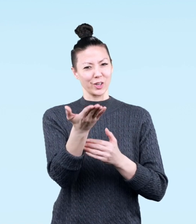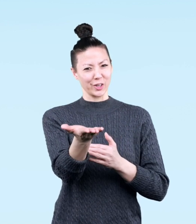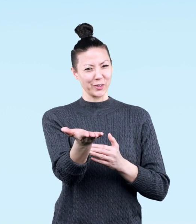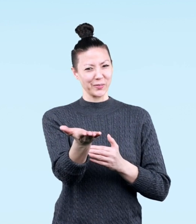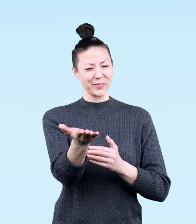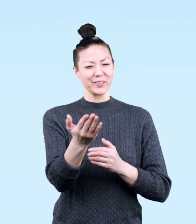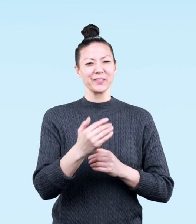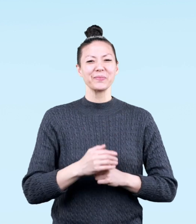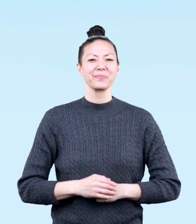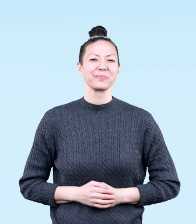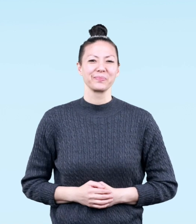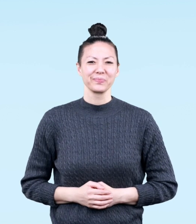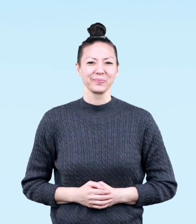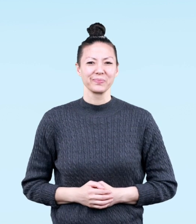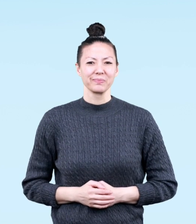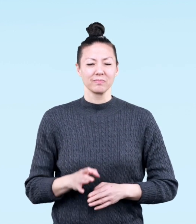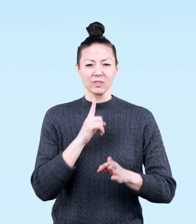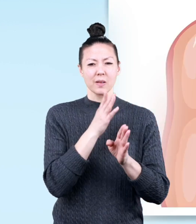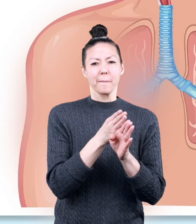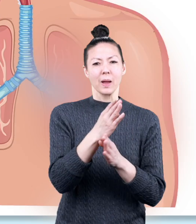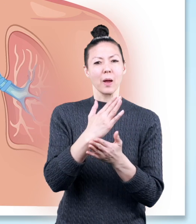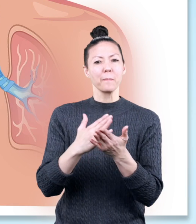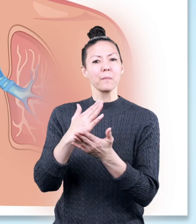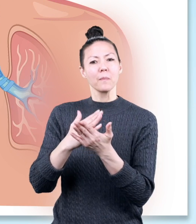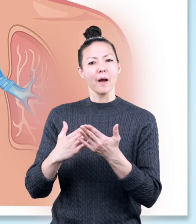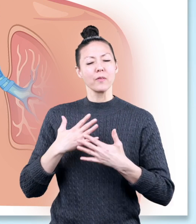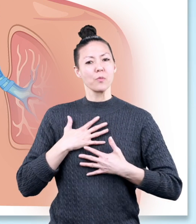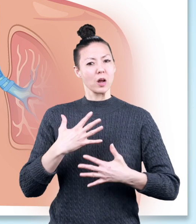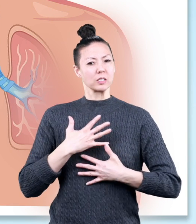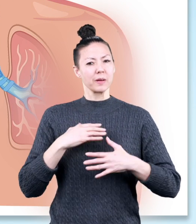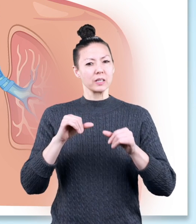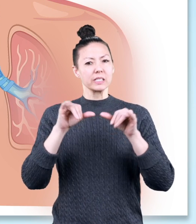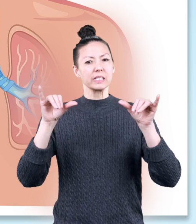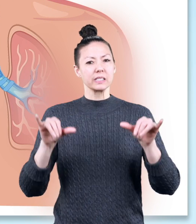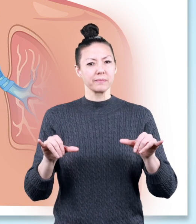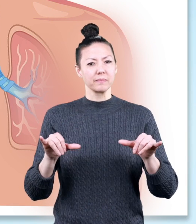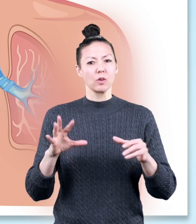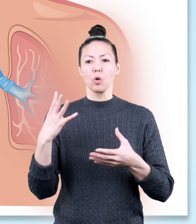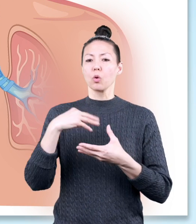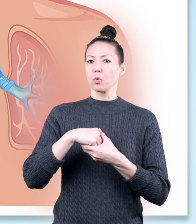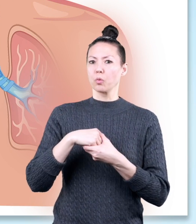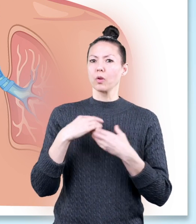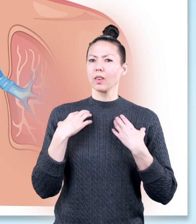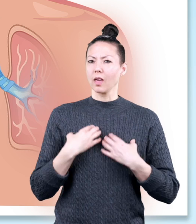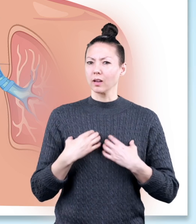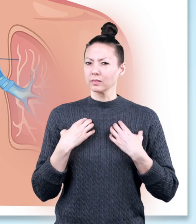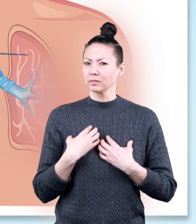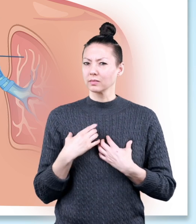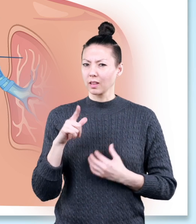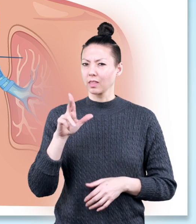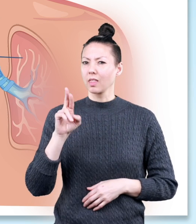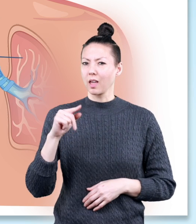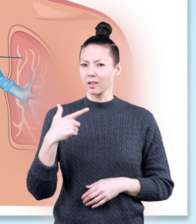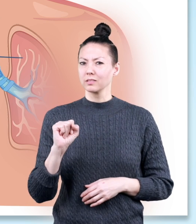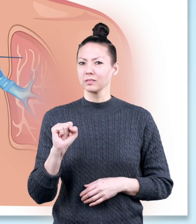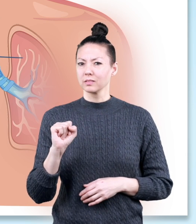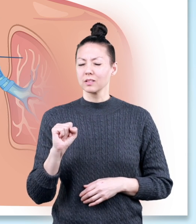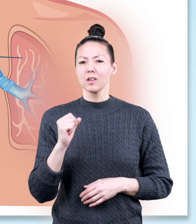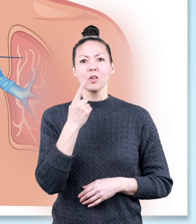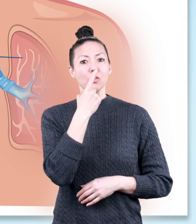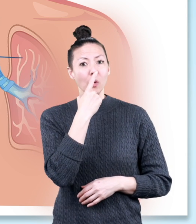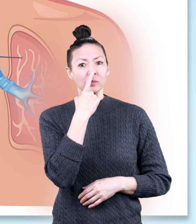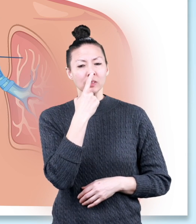That includes you. The main parts of the Respiratory System include the lungs,